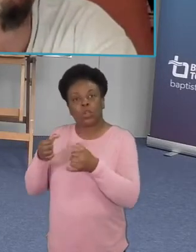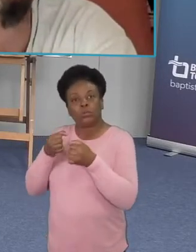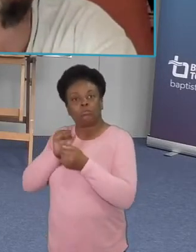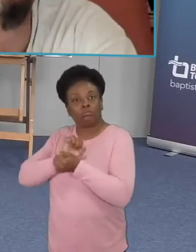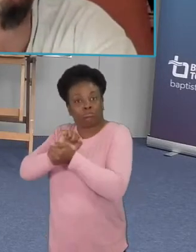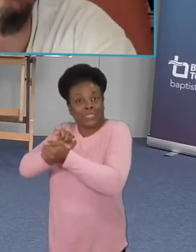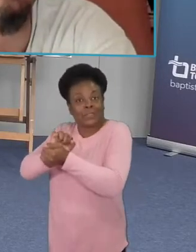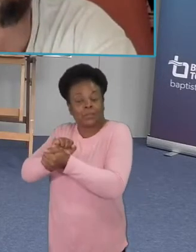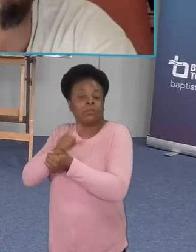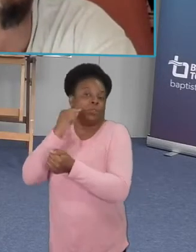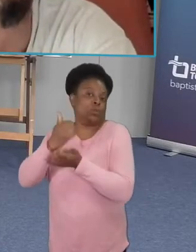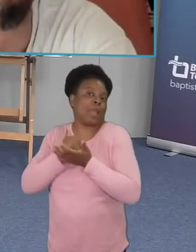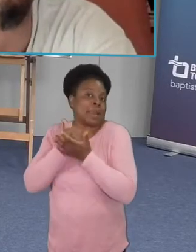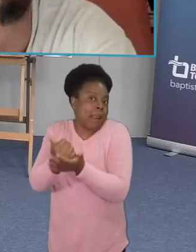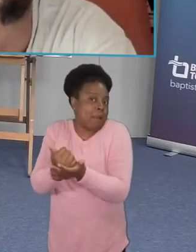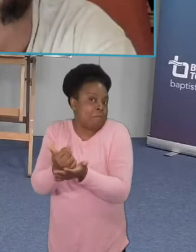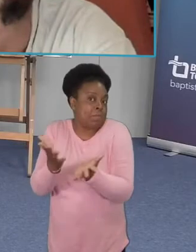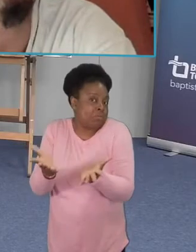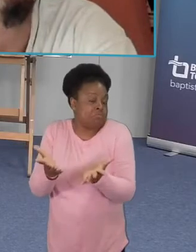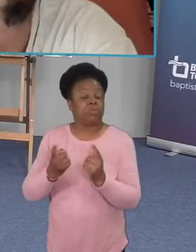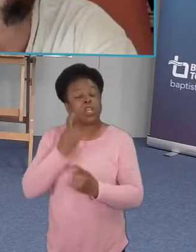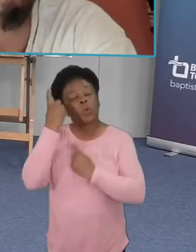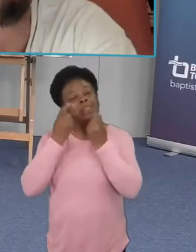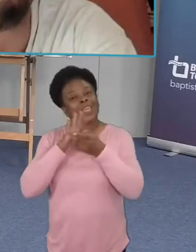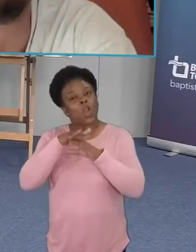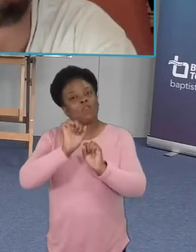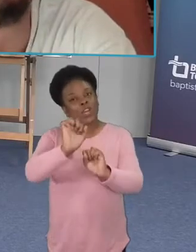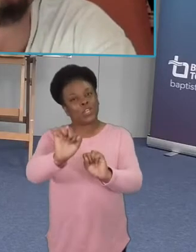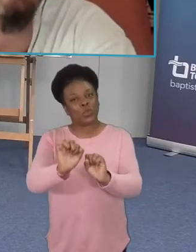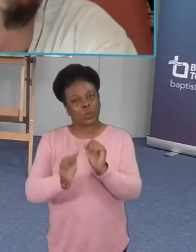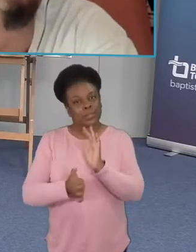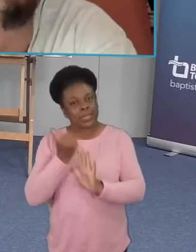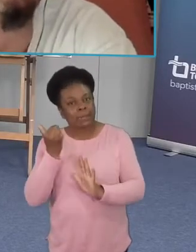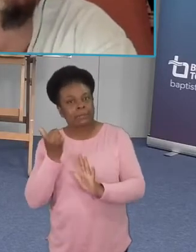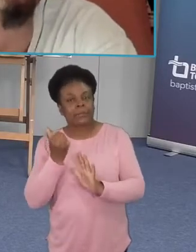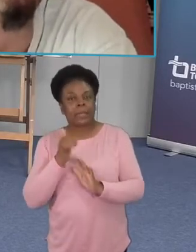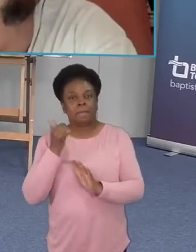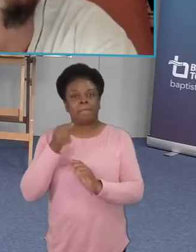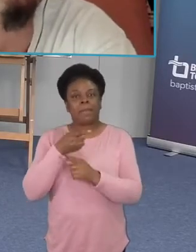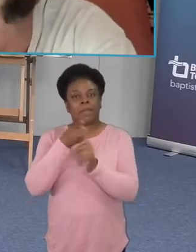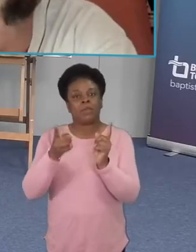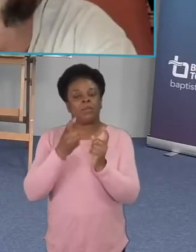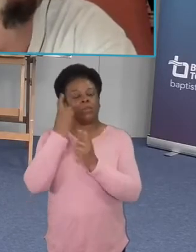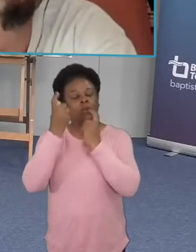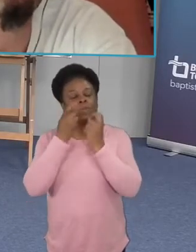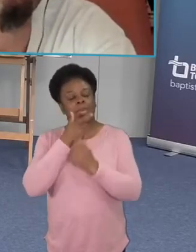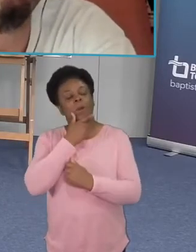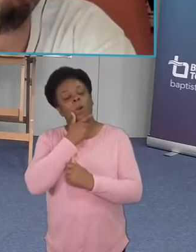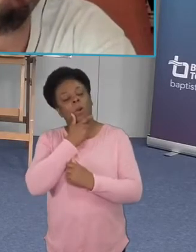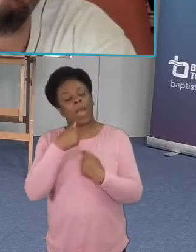you know just just kind of asking those questions of who might not be on my radar that that could be